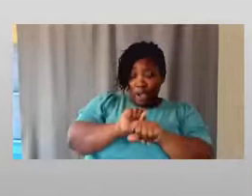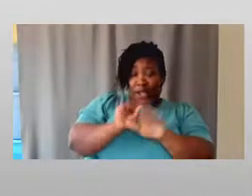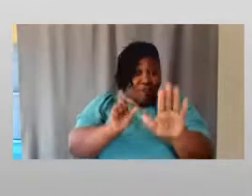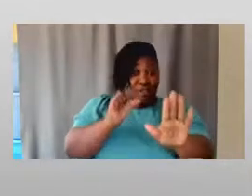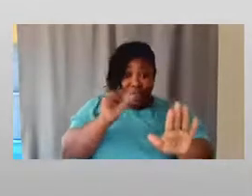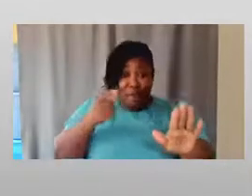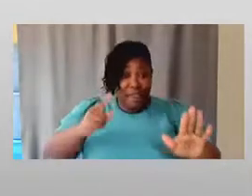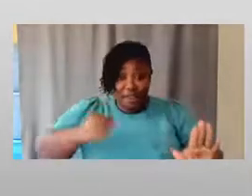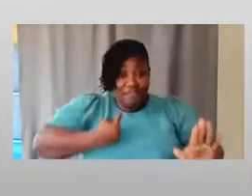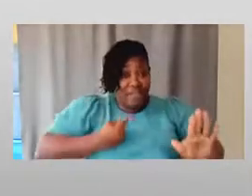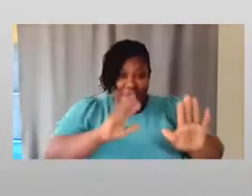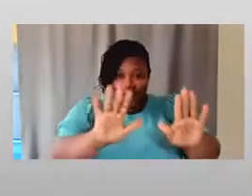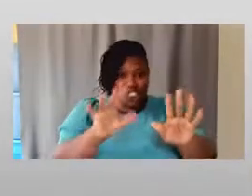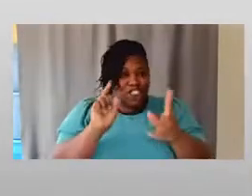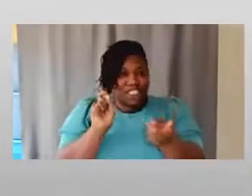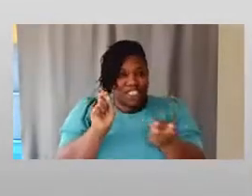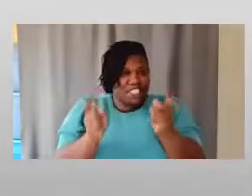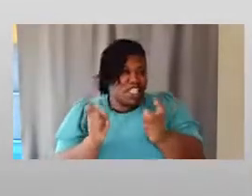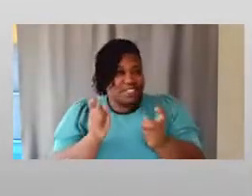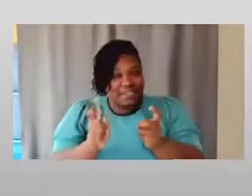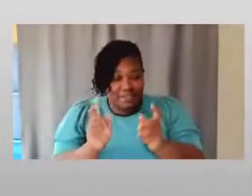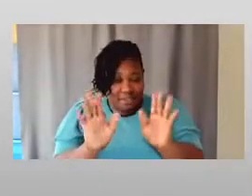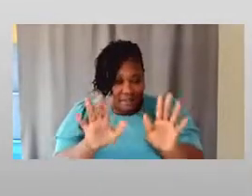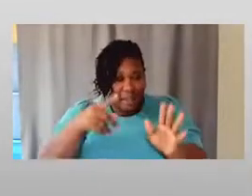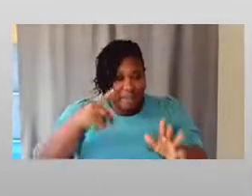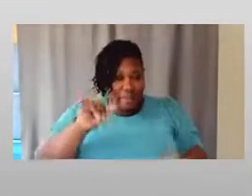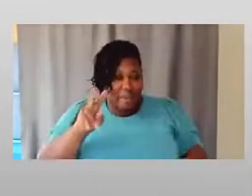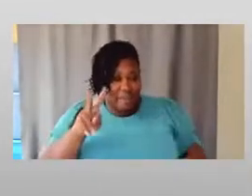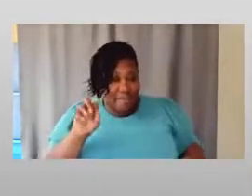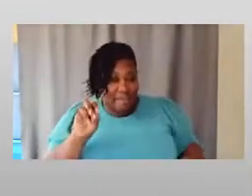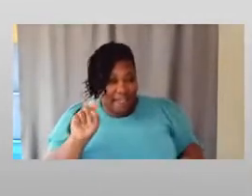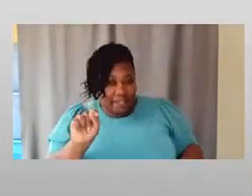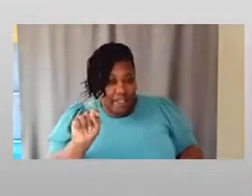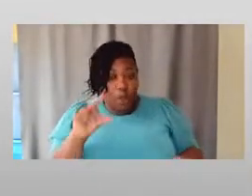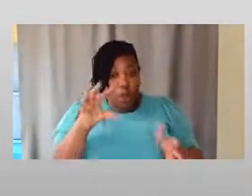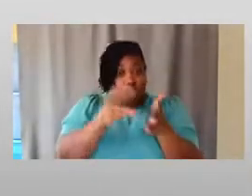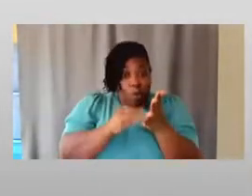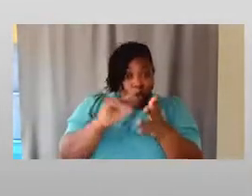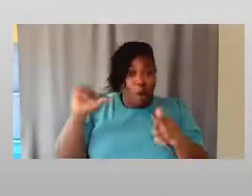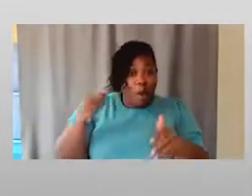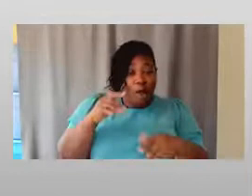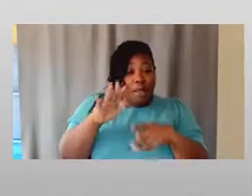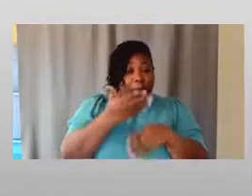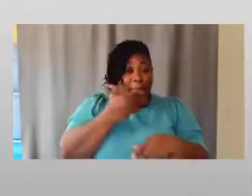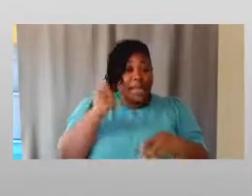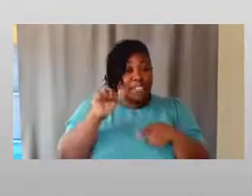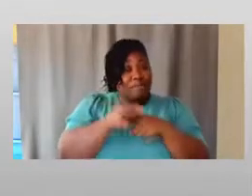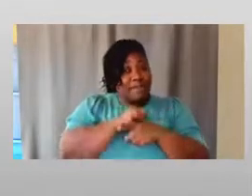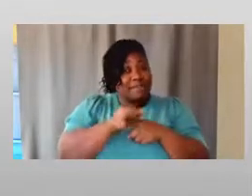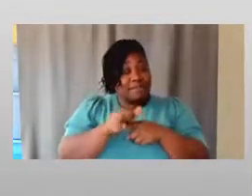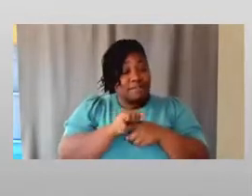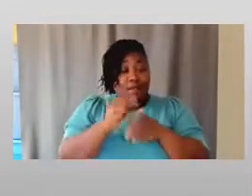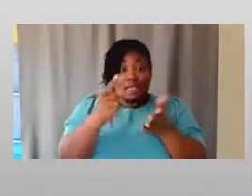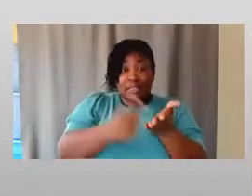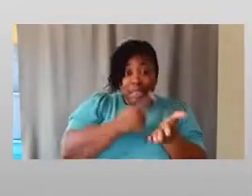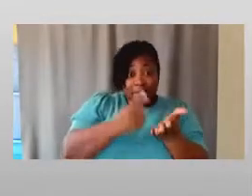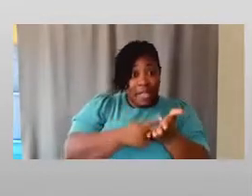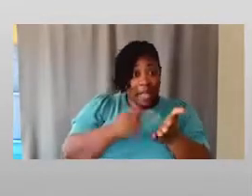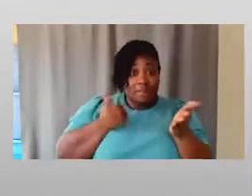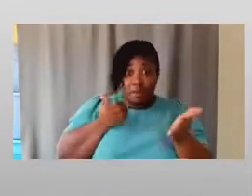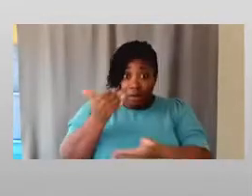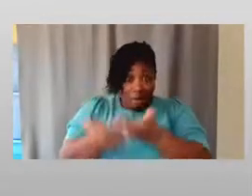pivot. That's life. We're all learning. We're learning best practices. And sometimes we're learning best practices as we go.